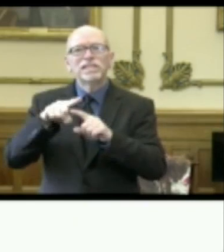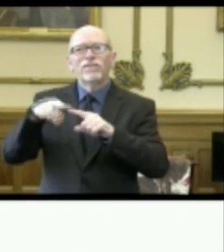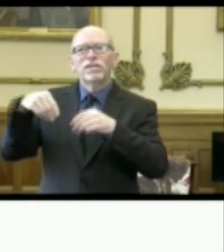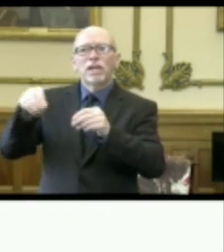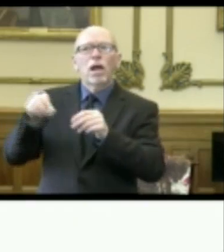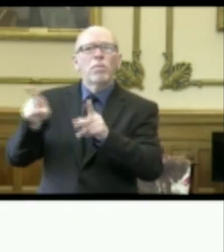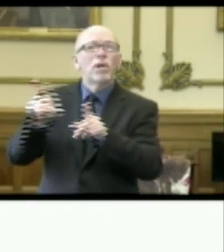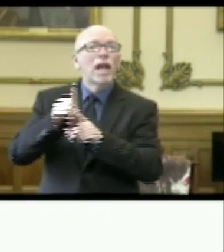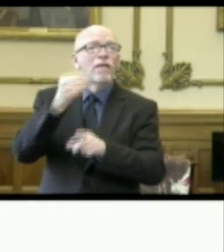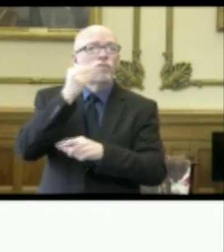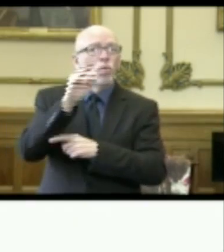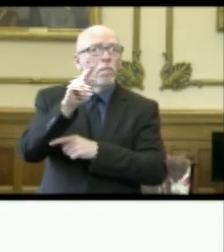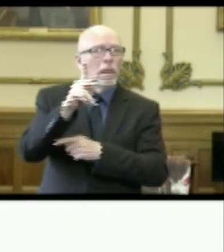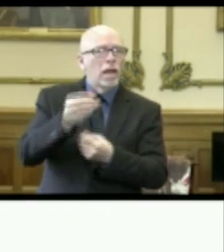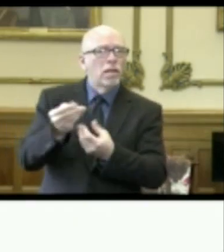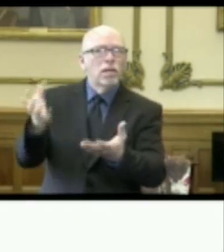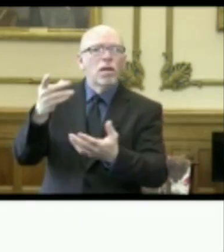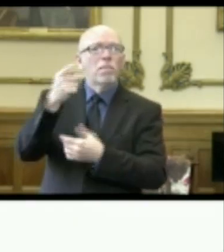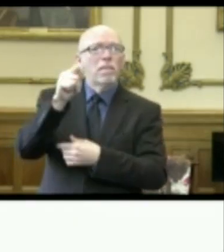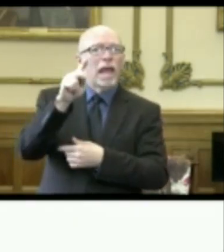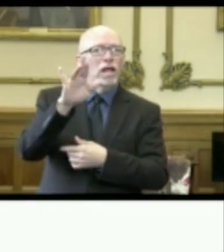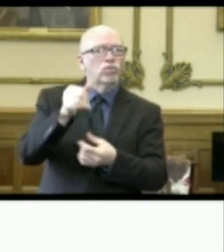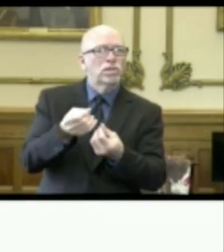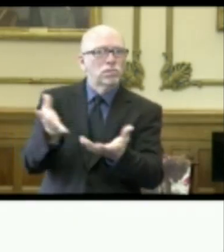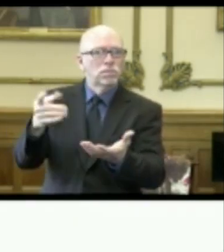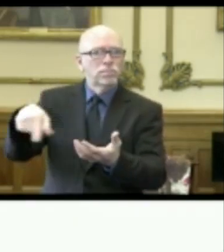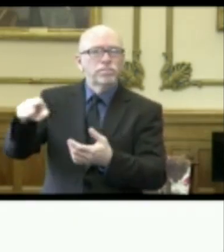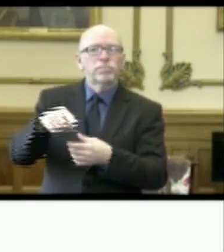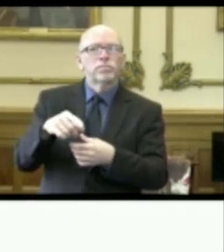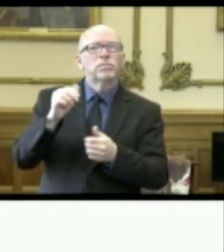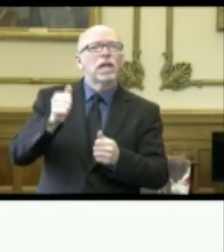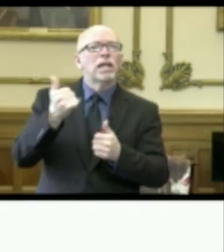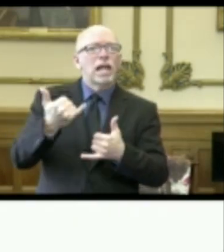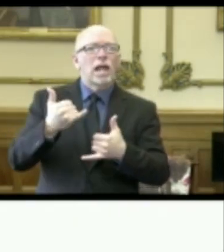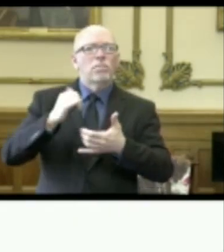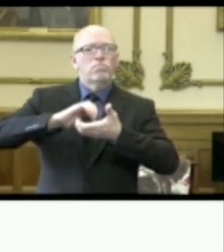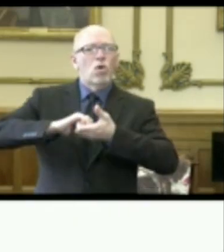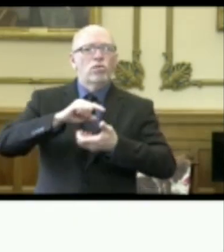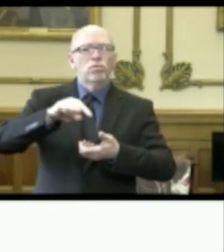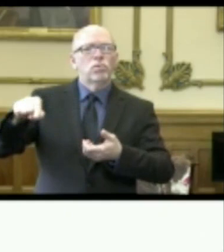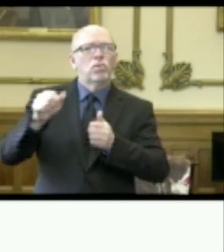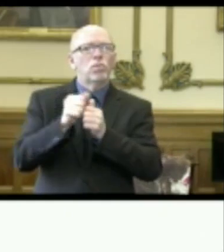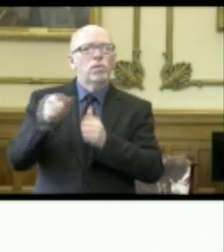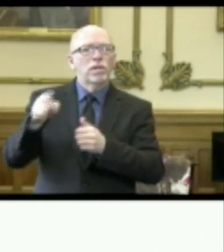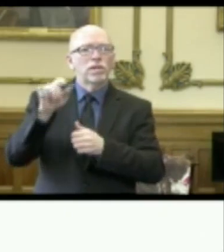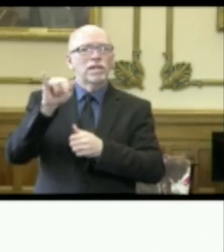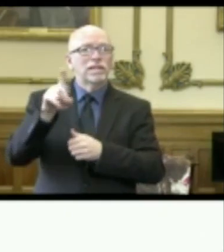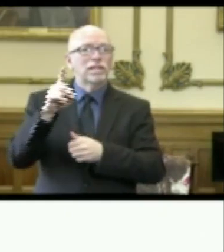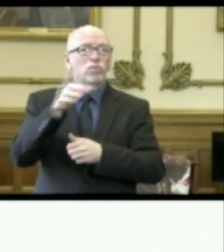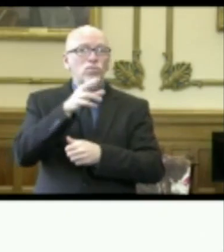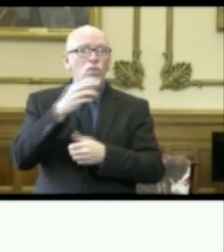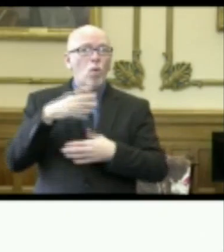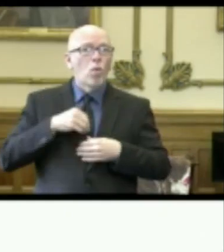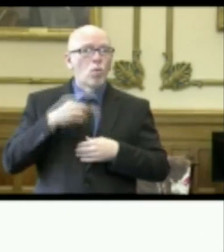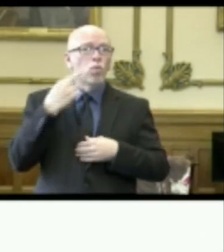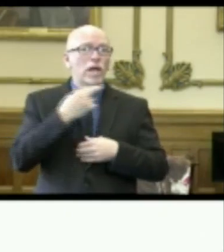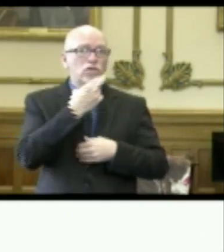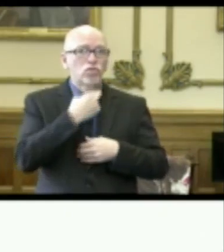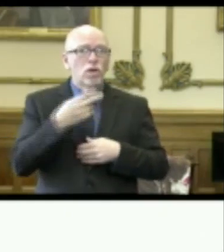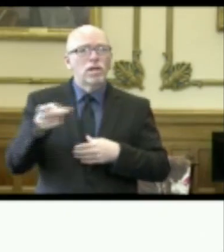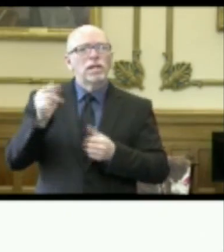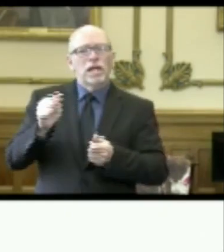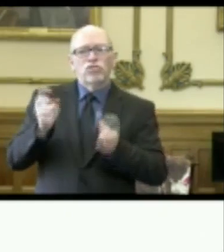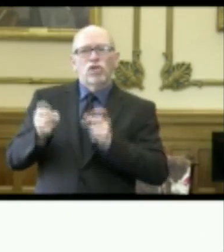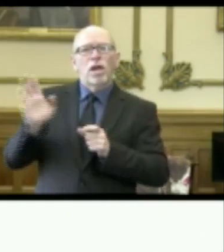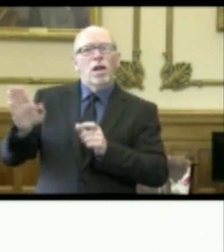like food banks and pantries. And they have also partnered directly with Indiana Grown restaurants and are helping them adjust their